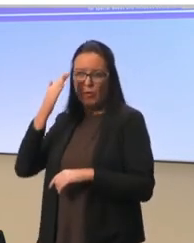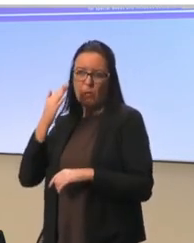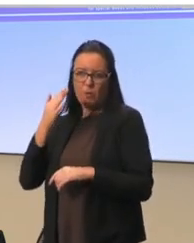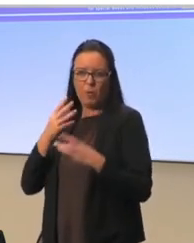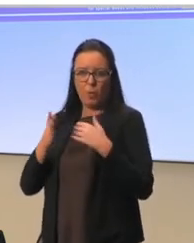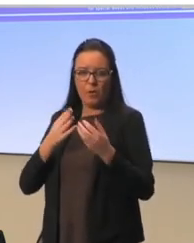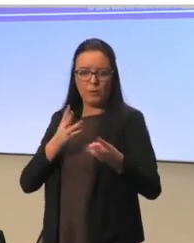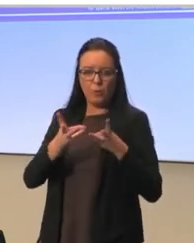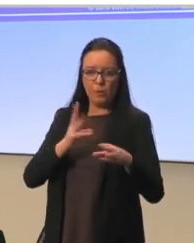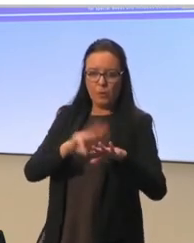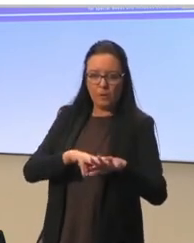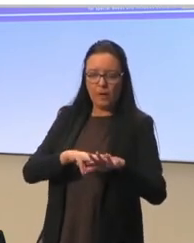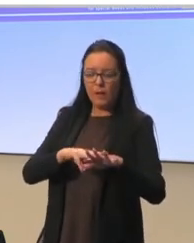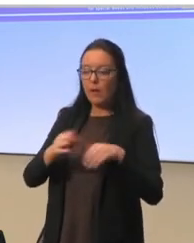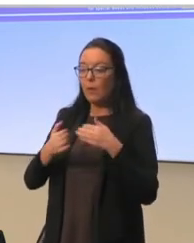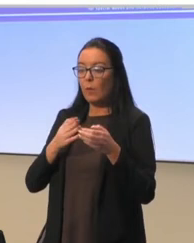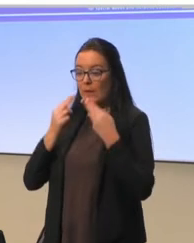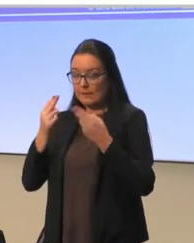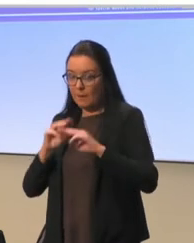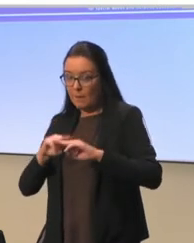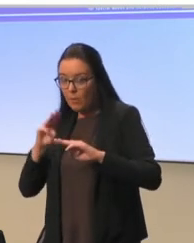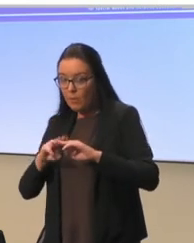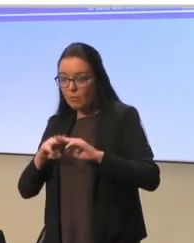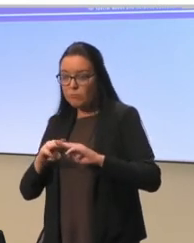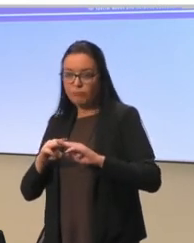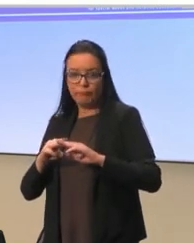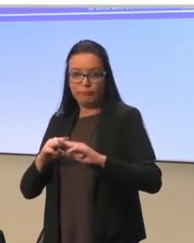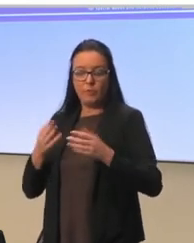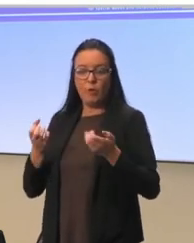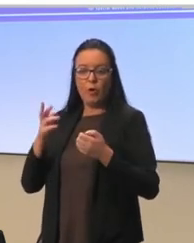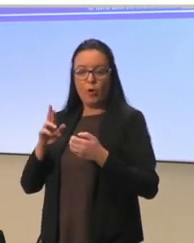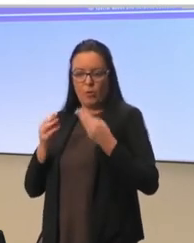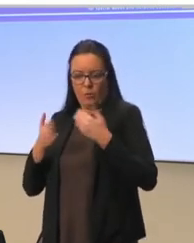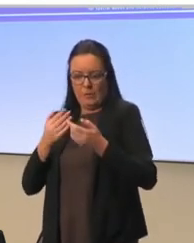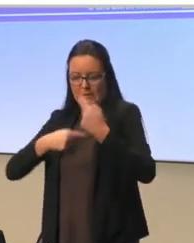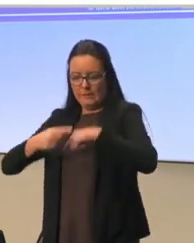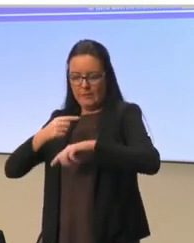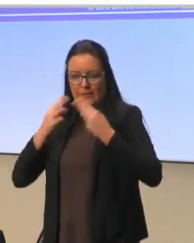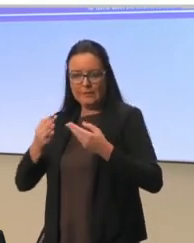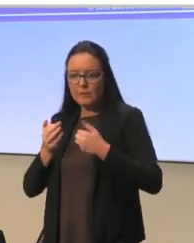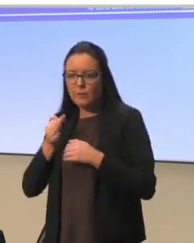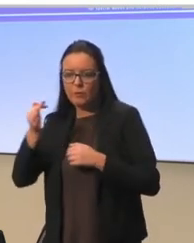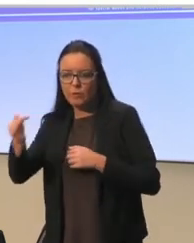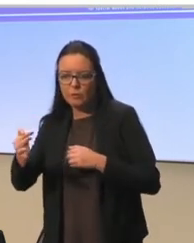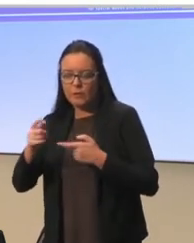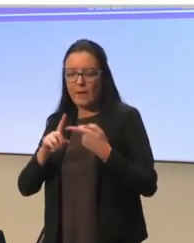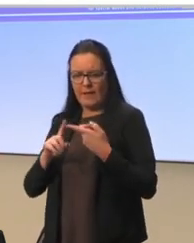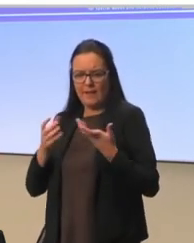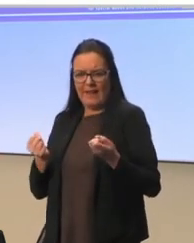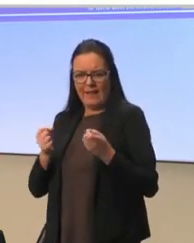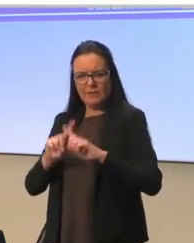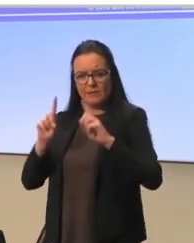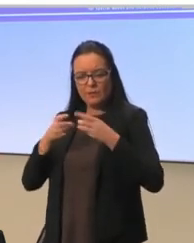or what need to have or get more attention in the future. And this is a way to build a resilience.